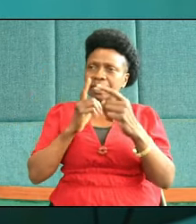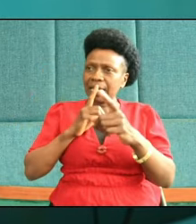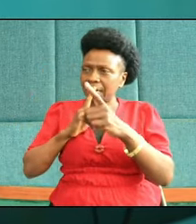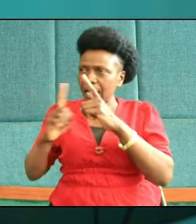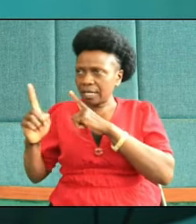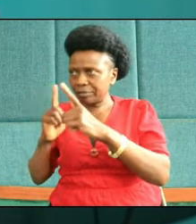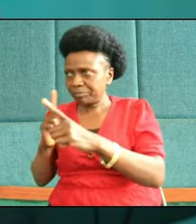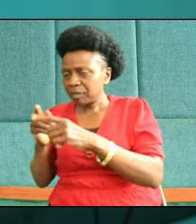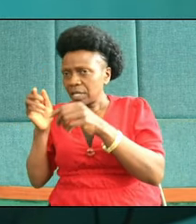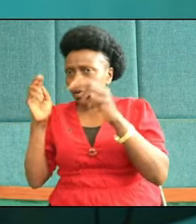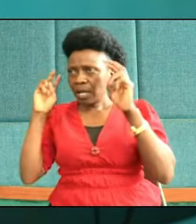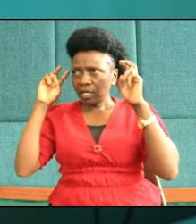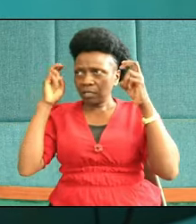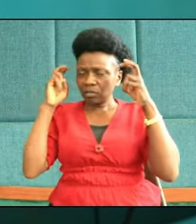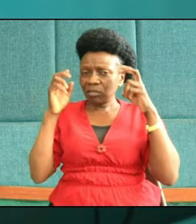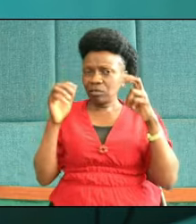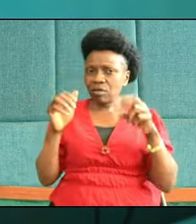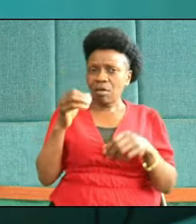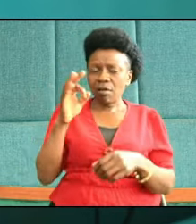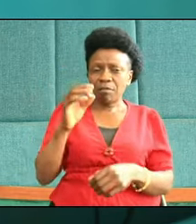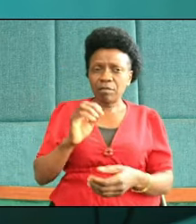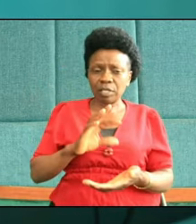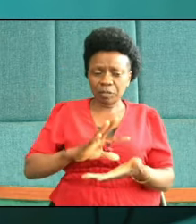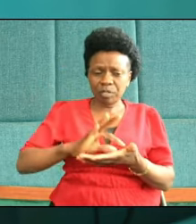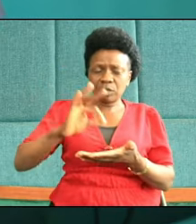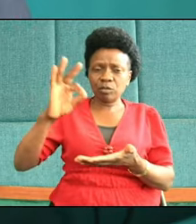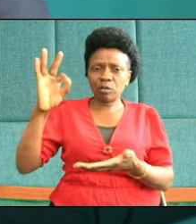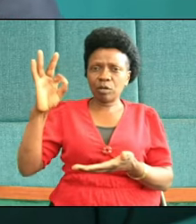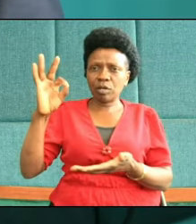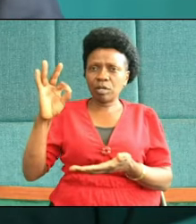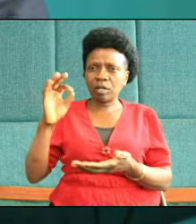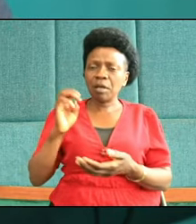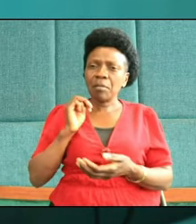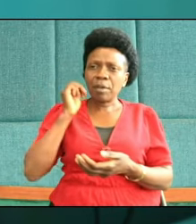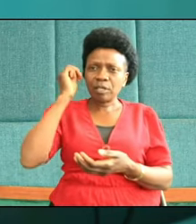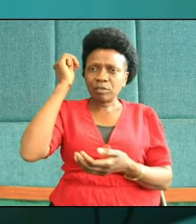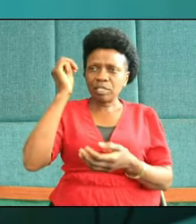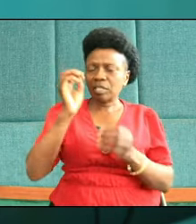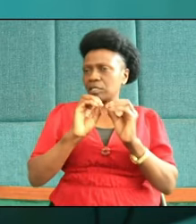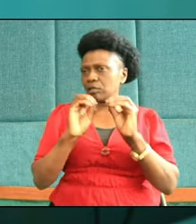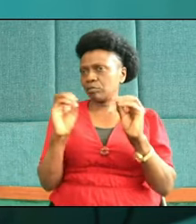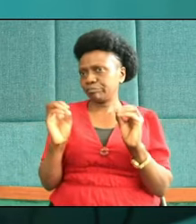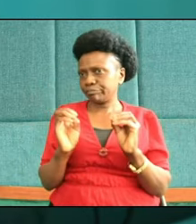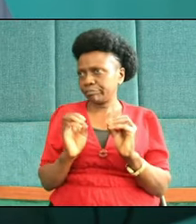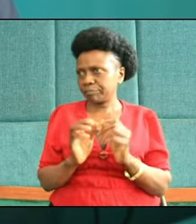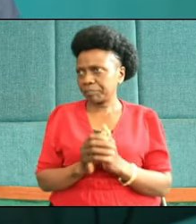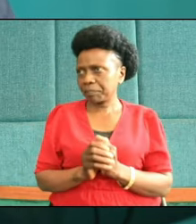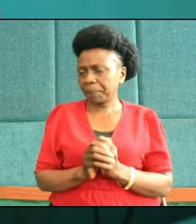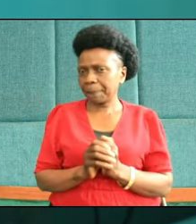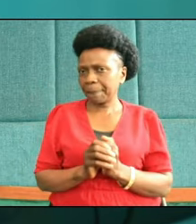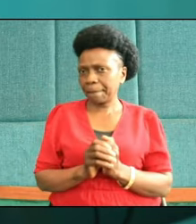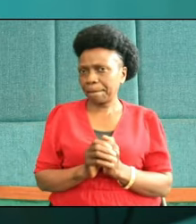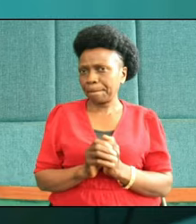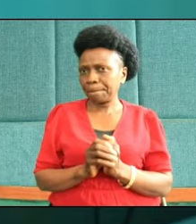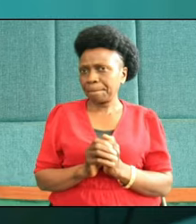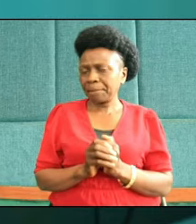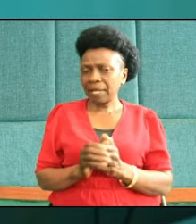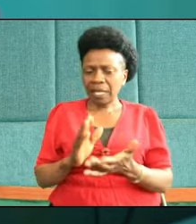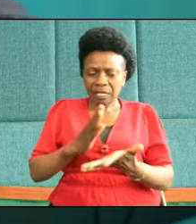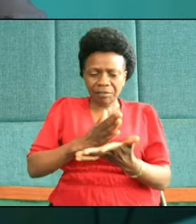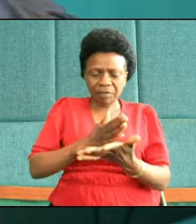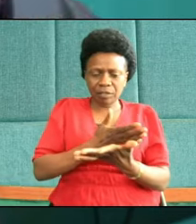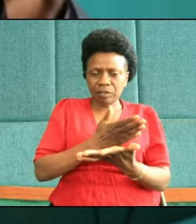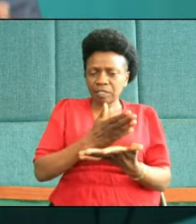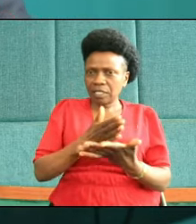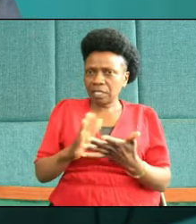There are issues to do with spiritual immaturity, issues to do with instability, divisions. The